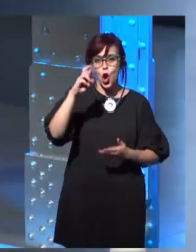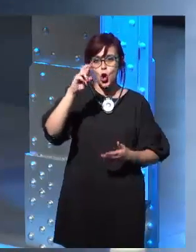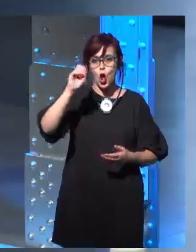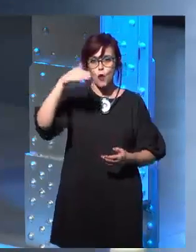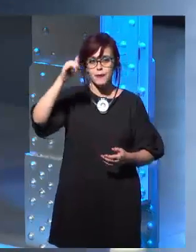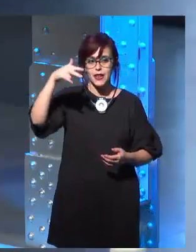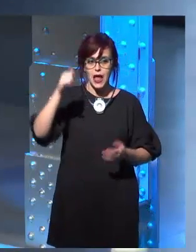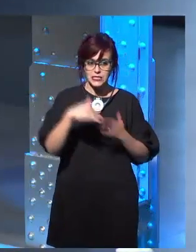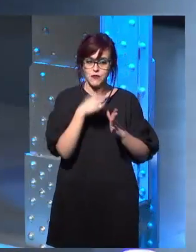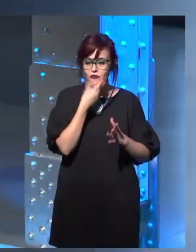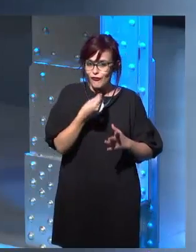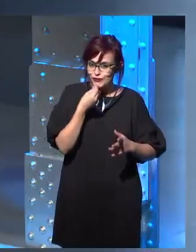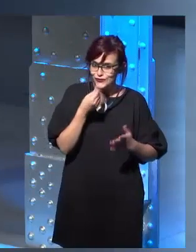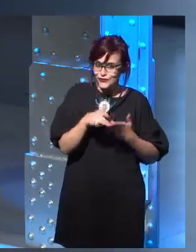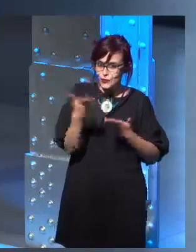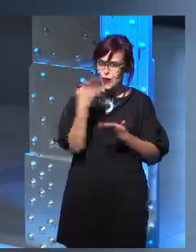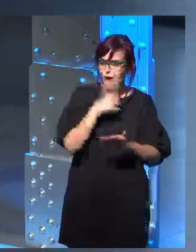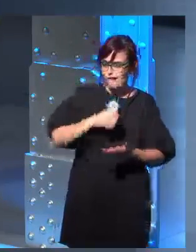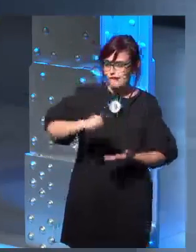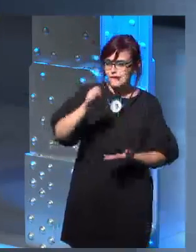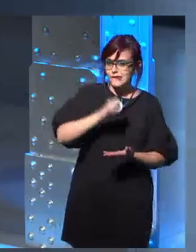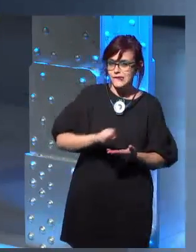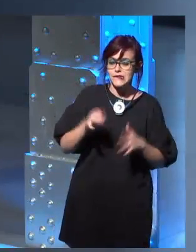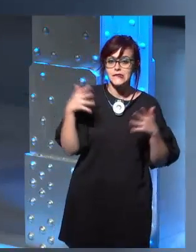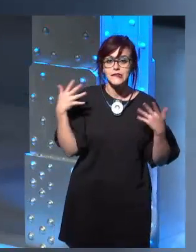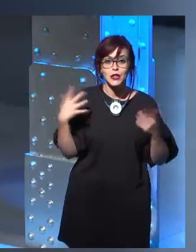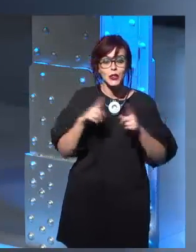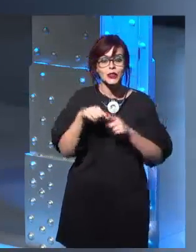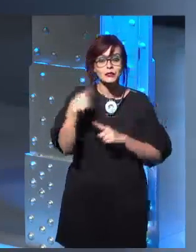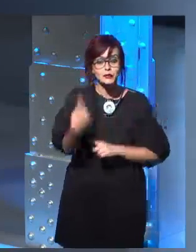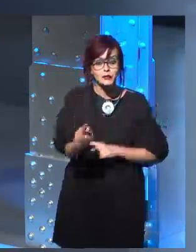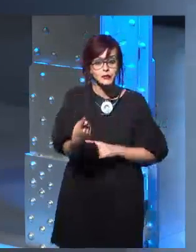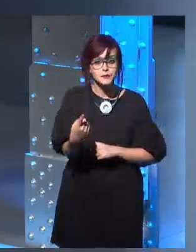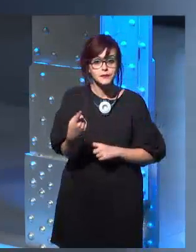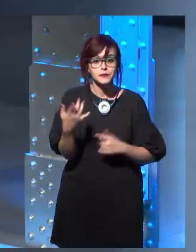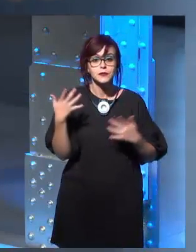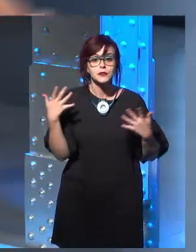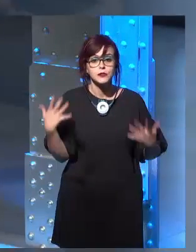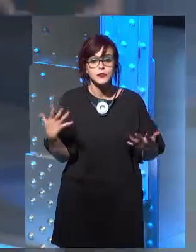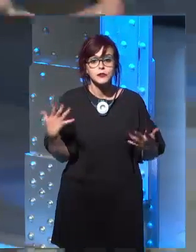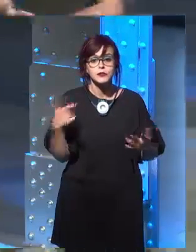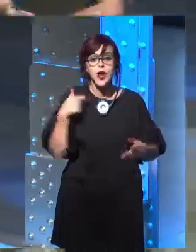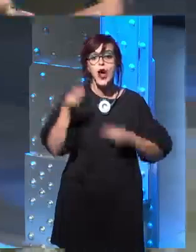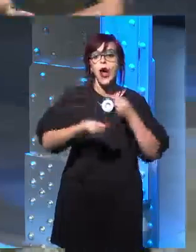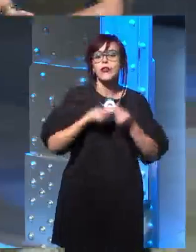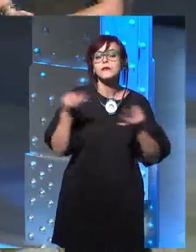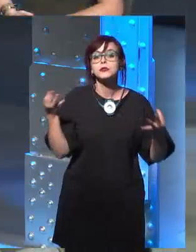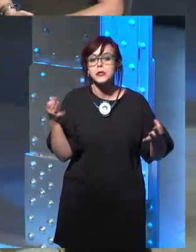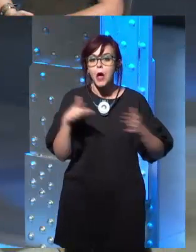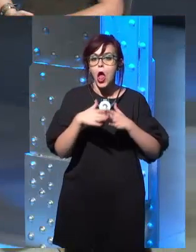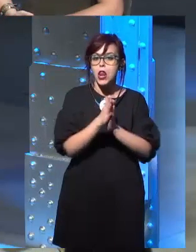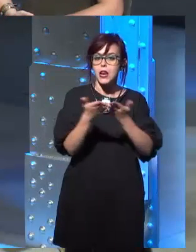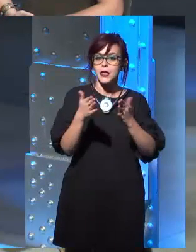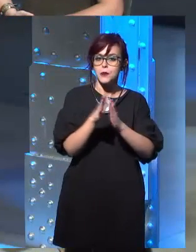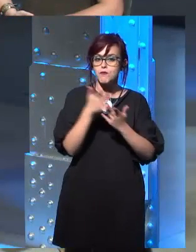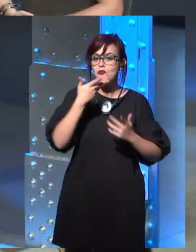este gran libro con nosotros, ¿sí? Es maravilloso. Y entonces, bueno, ¿qué podemos encontrar aquí en este libro,